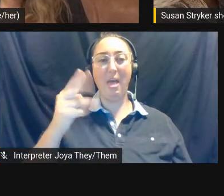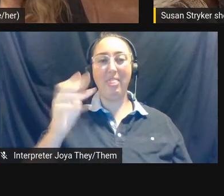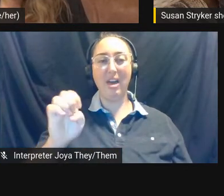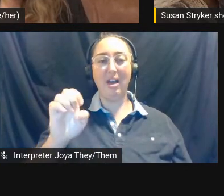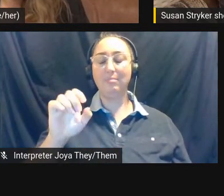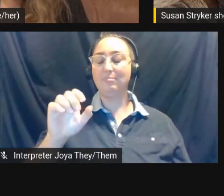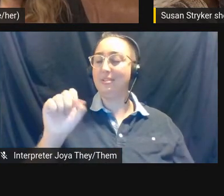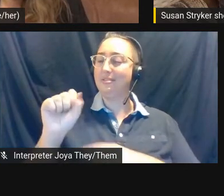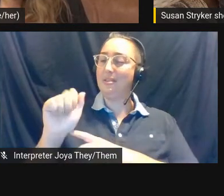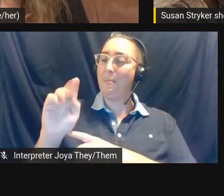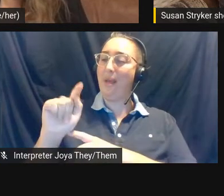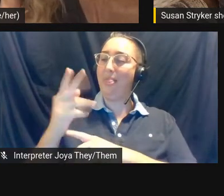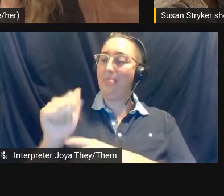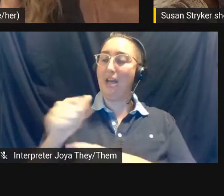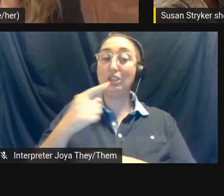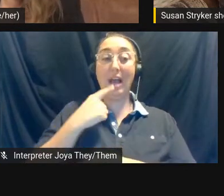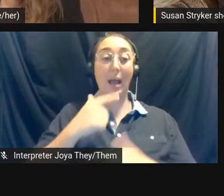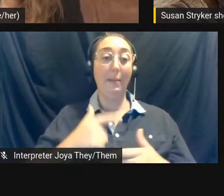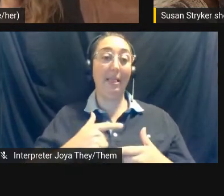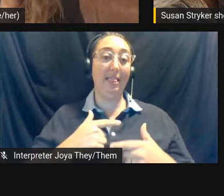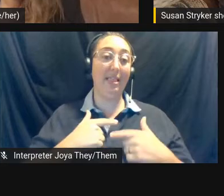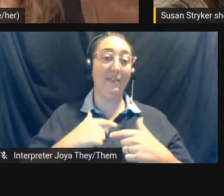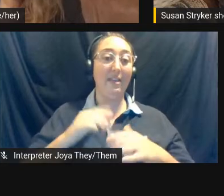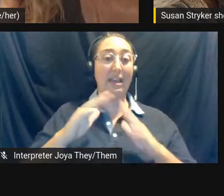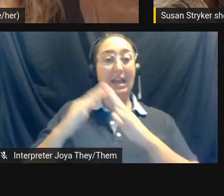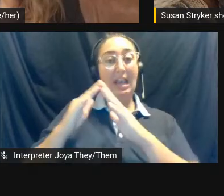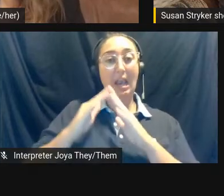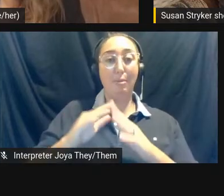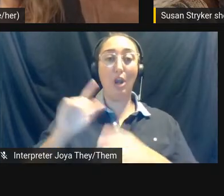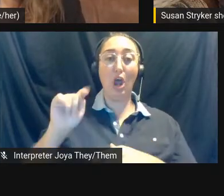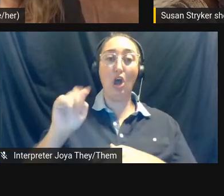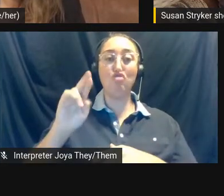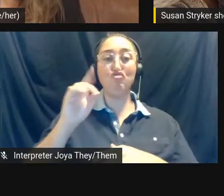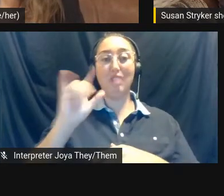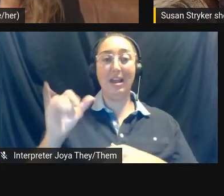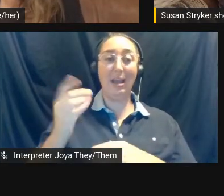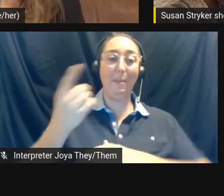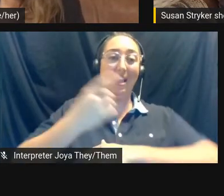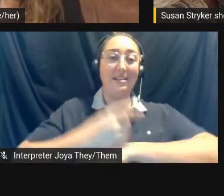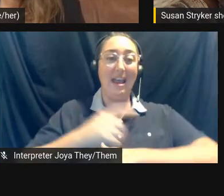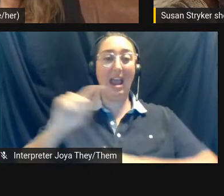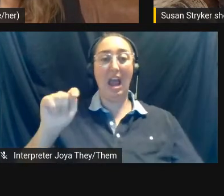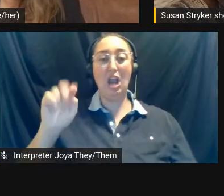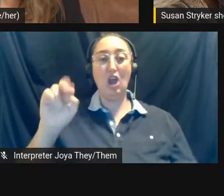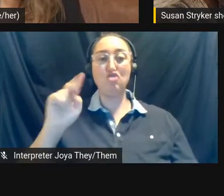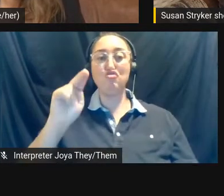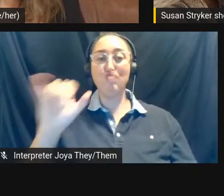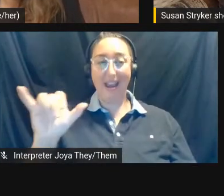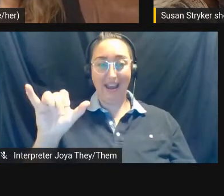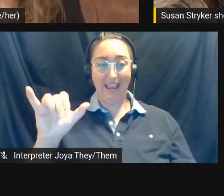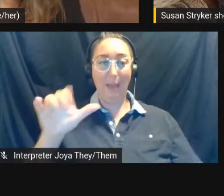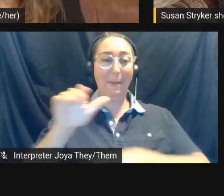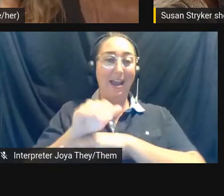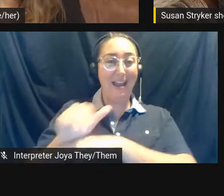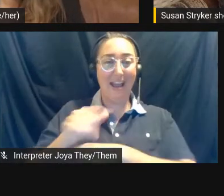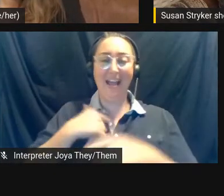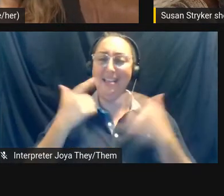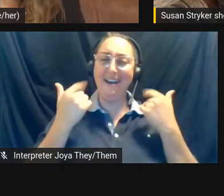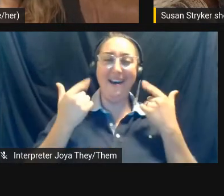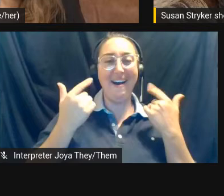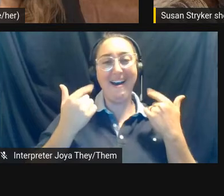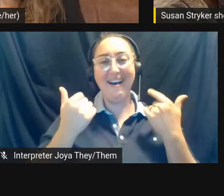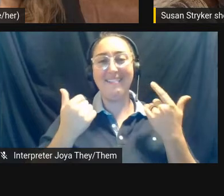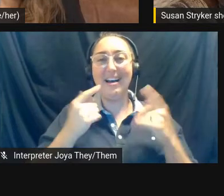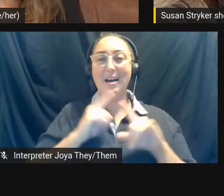a neighborhood that's trendy by day and tranny by night. And I used to laugh at that every single time. So it was funny to me. But in watching